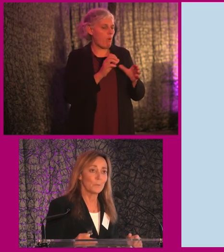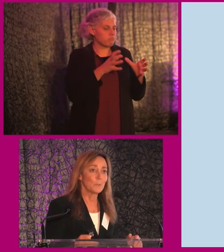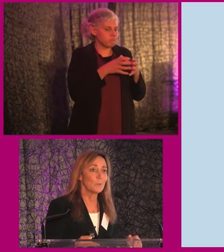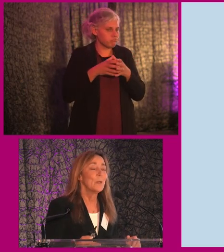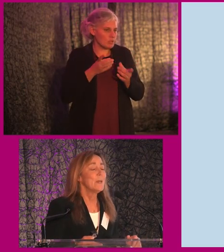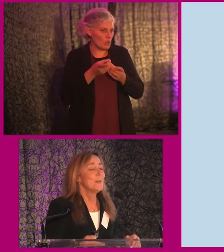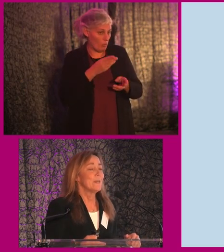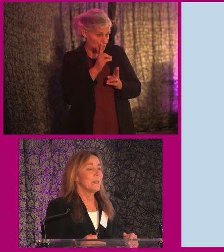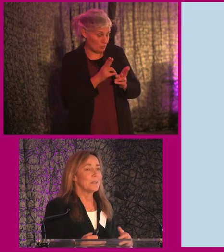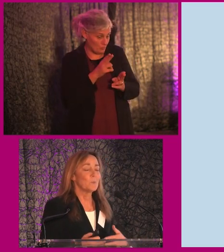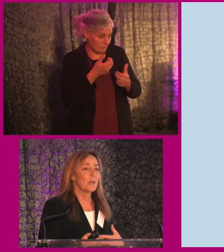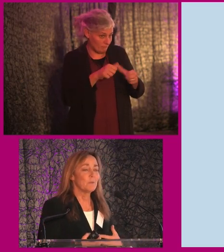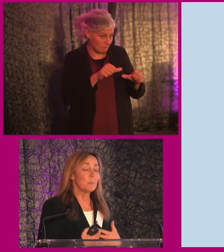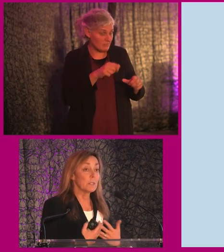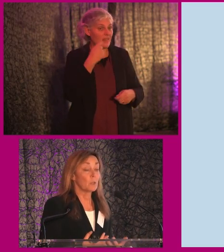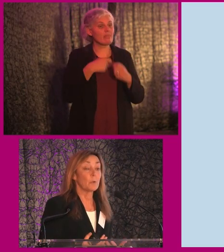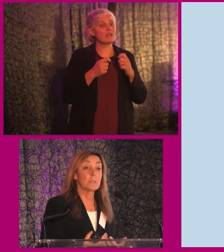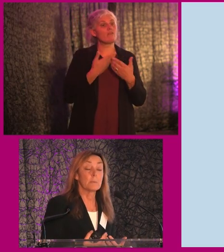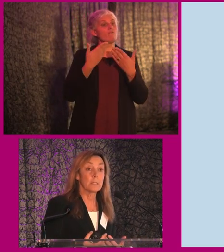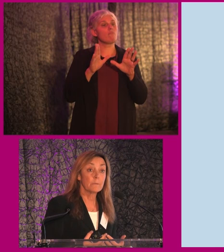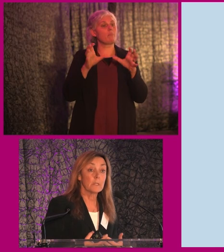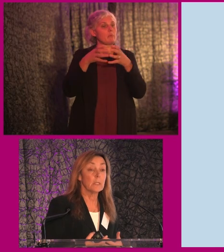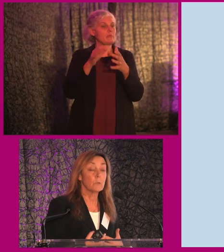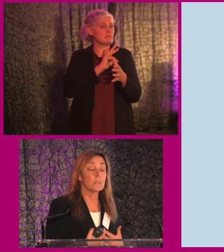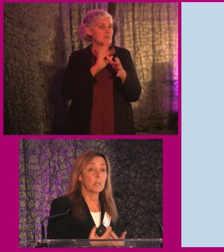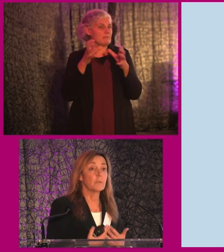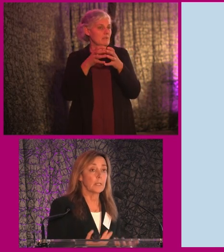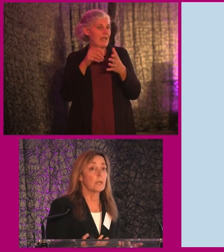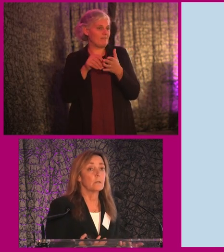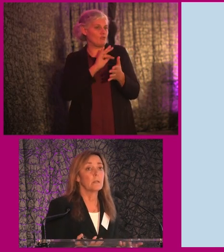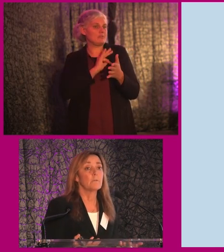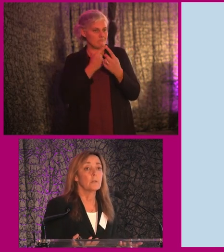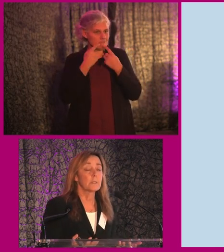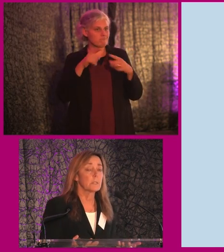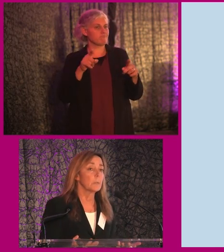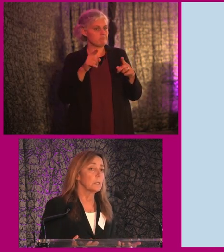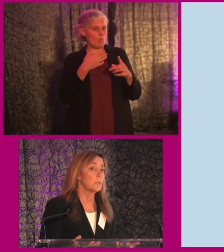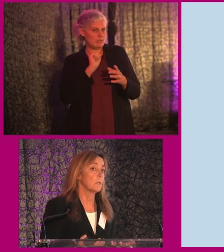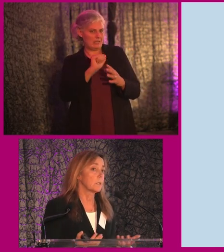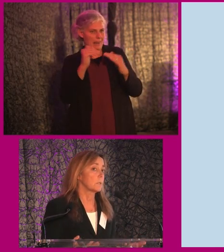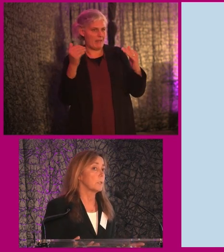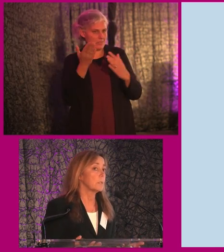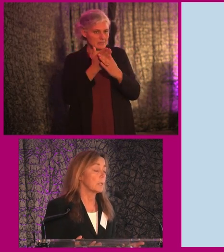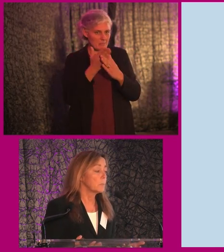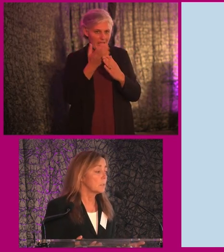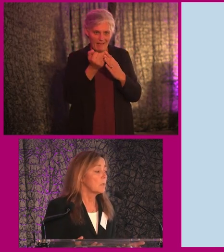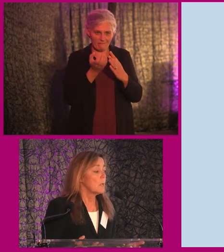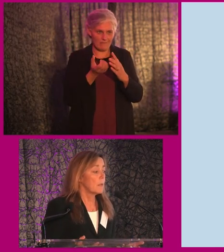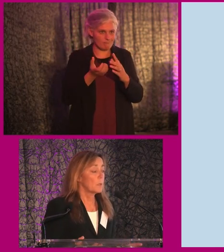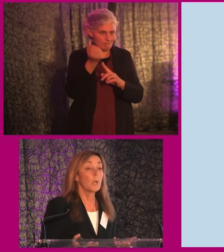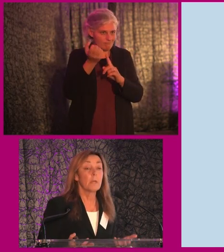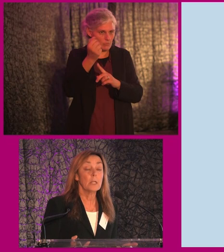they're supposed to do. And then we have the public sector bodies themselves. They need to self-declare their level of accessibility in an accessibility statement.